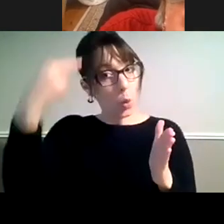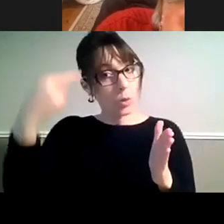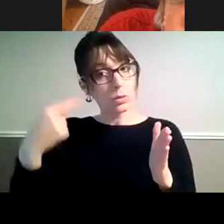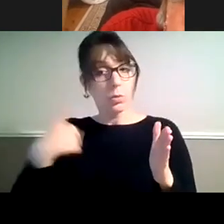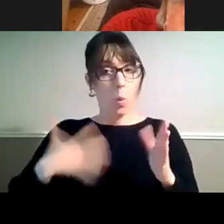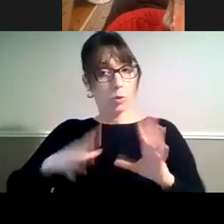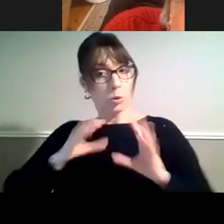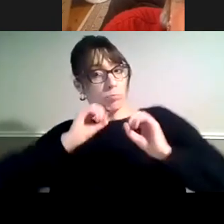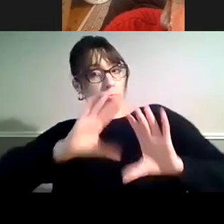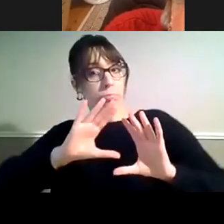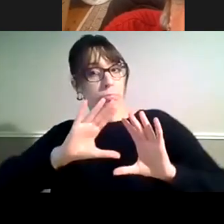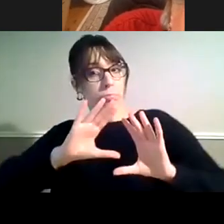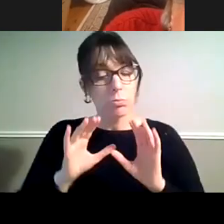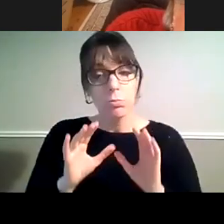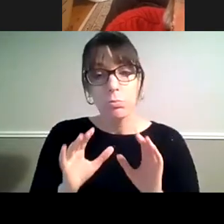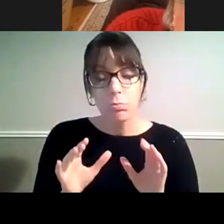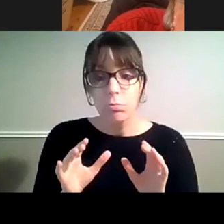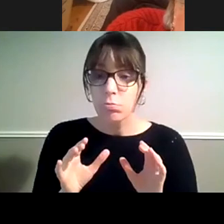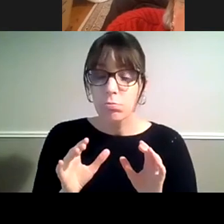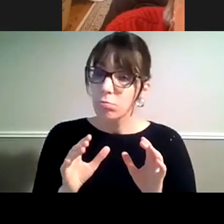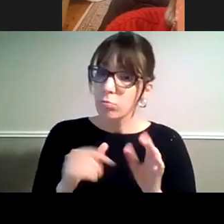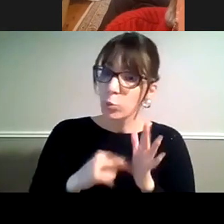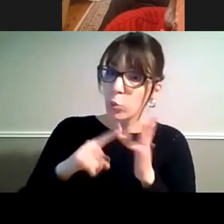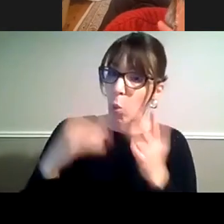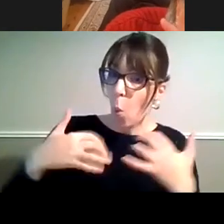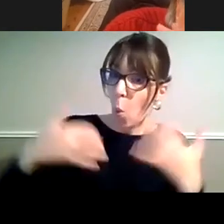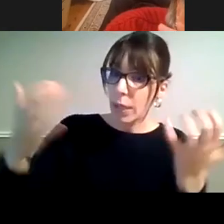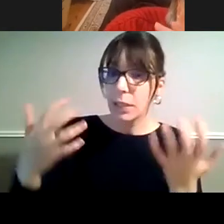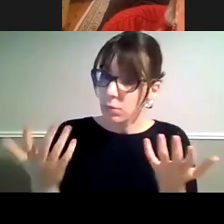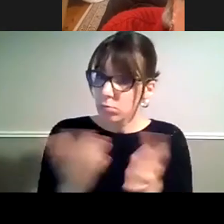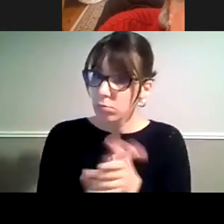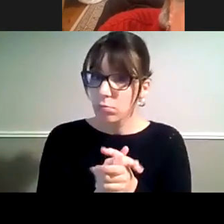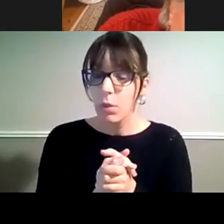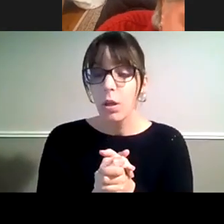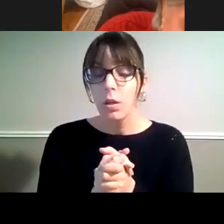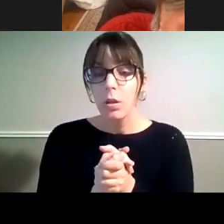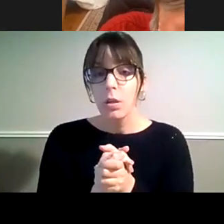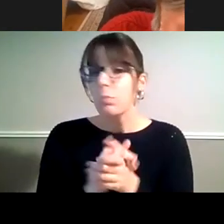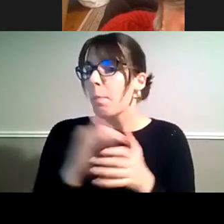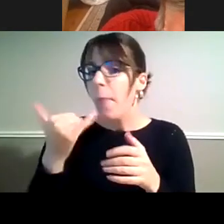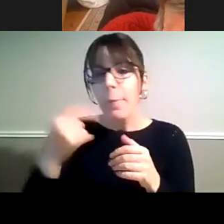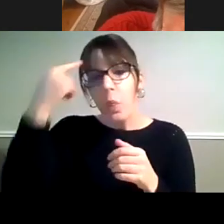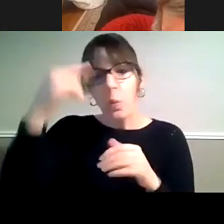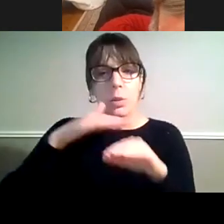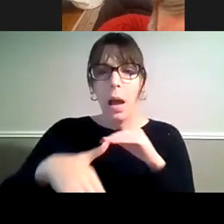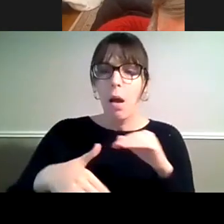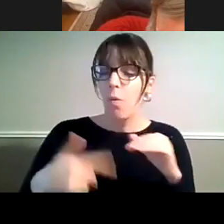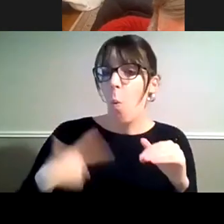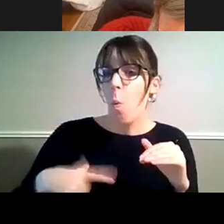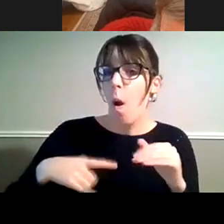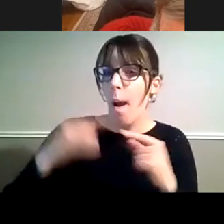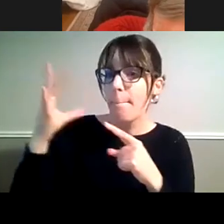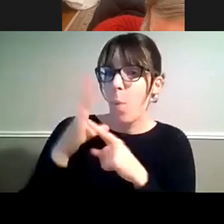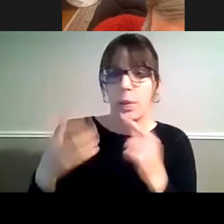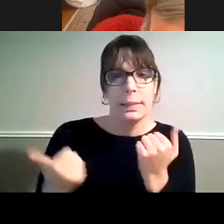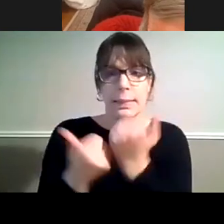share with the audience that are here for this seminar this morning about the importance of this assistive